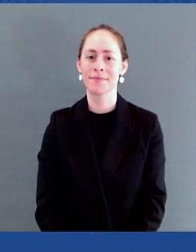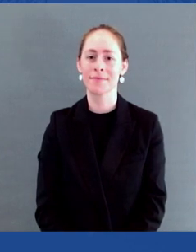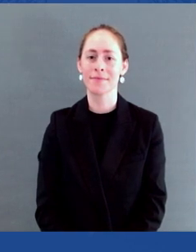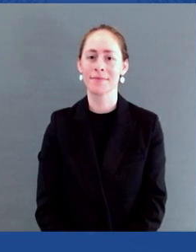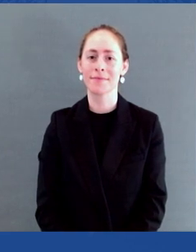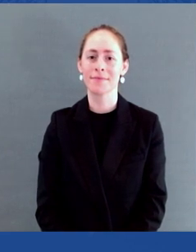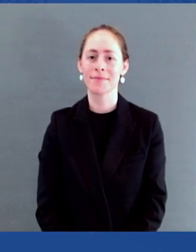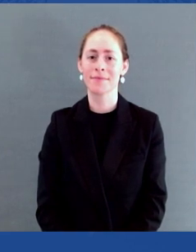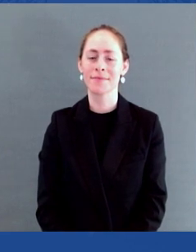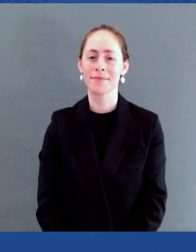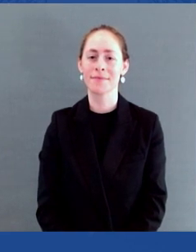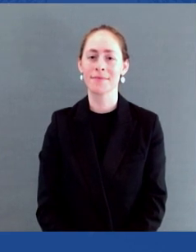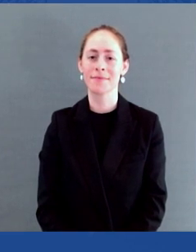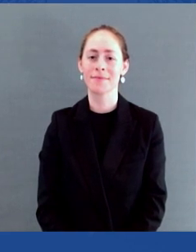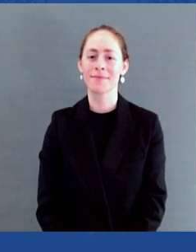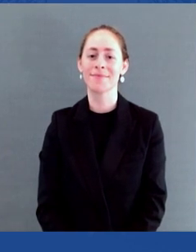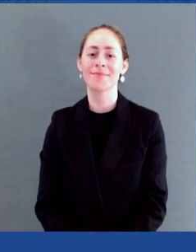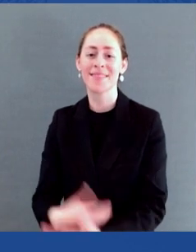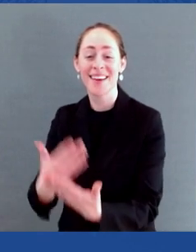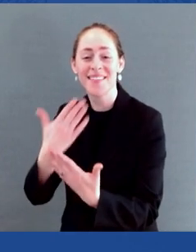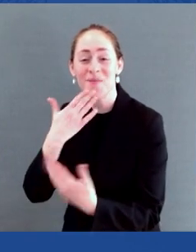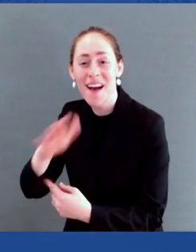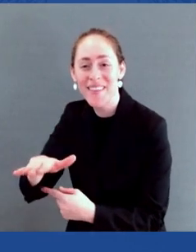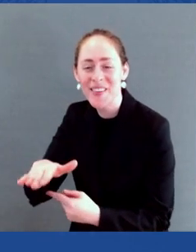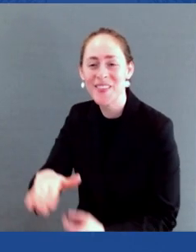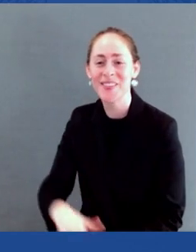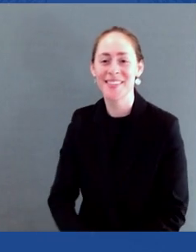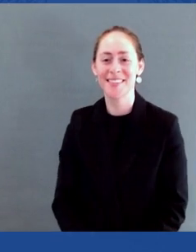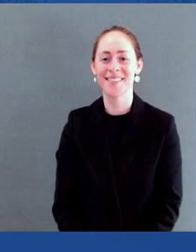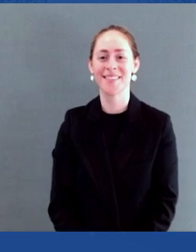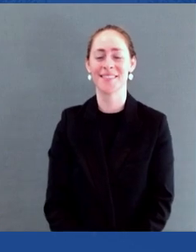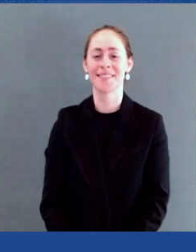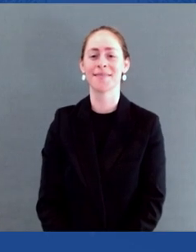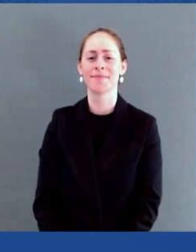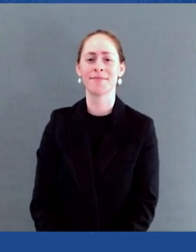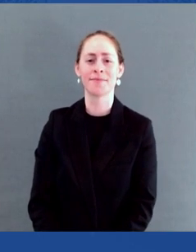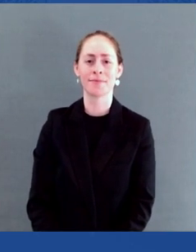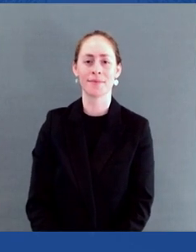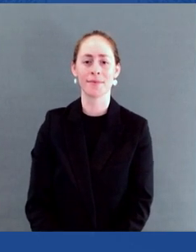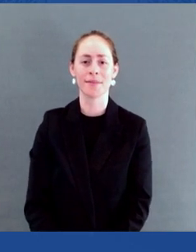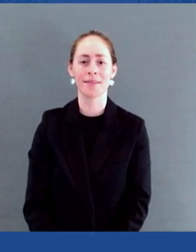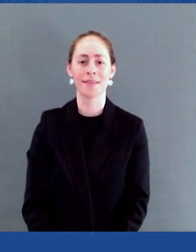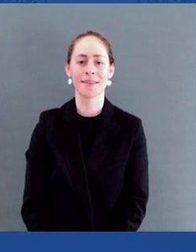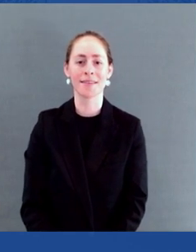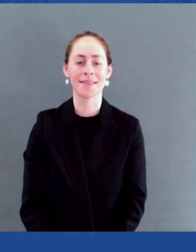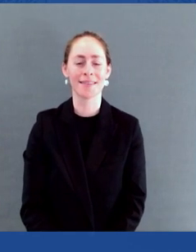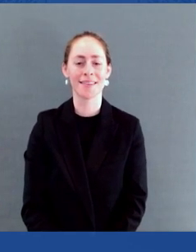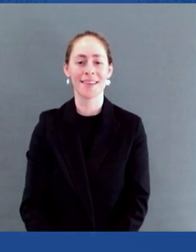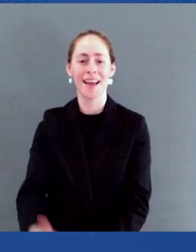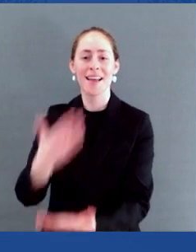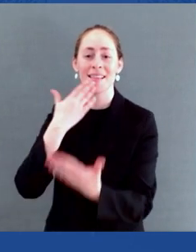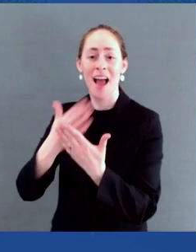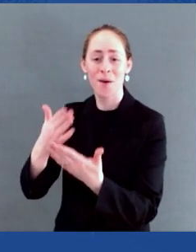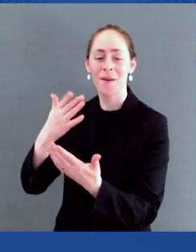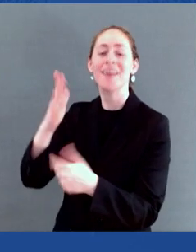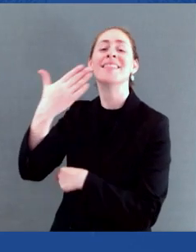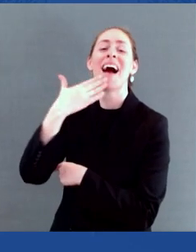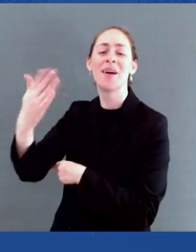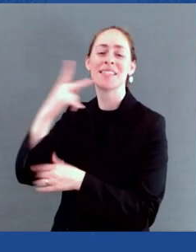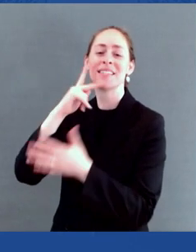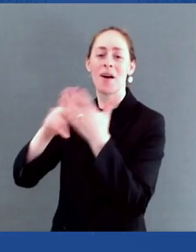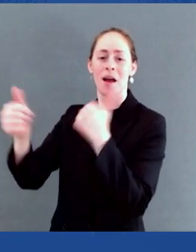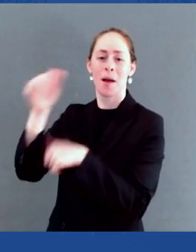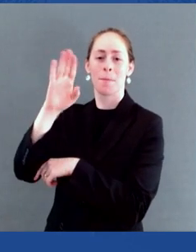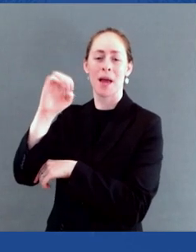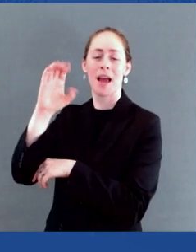Good afternoon. Thank you to Secretary Becerra for your generous introductions and for making